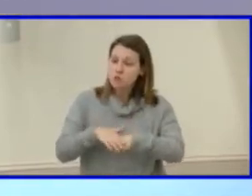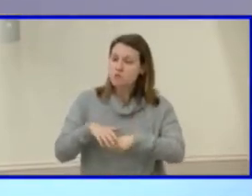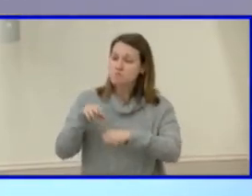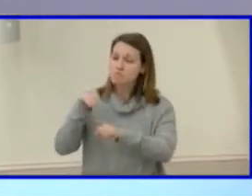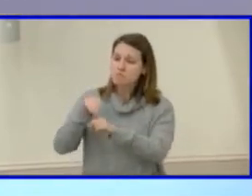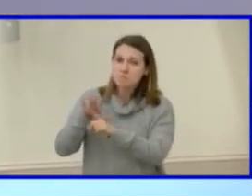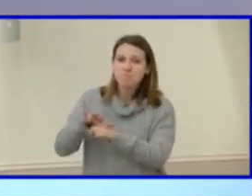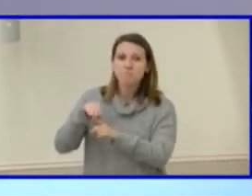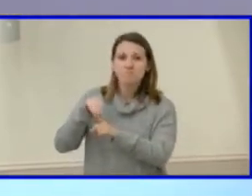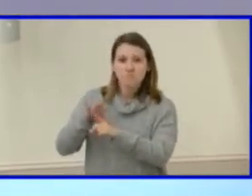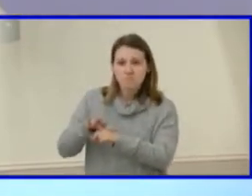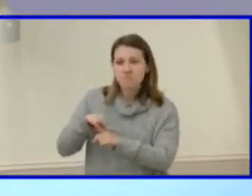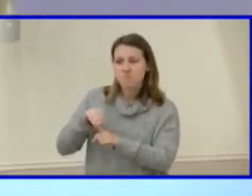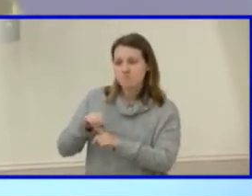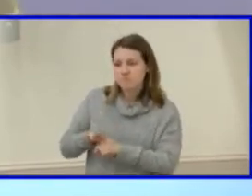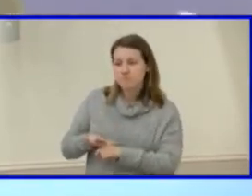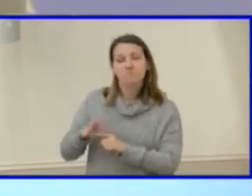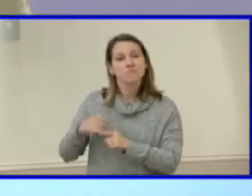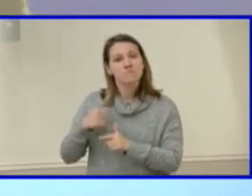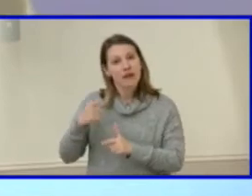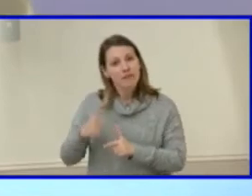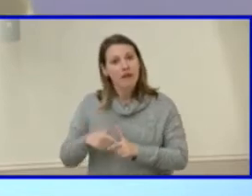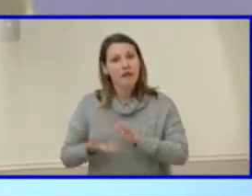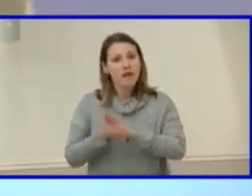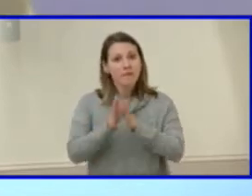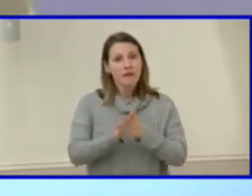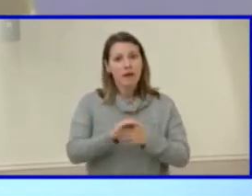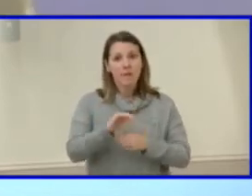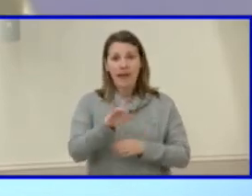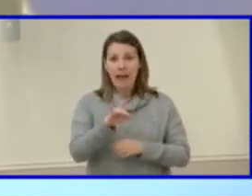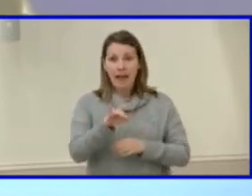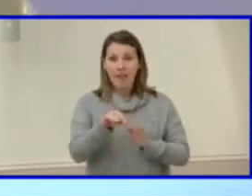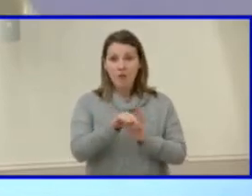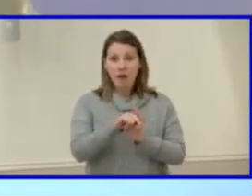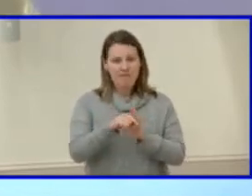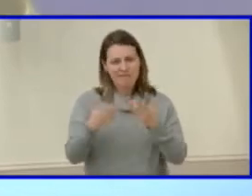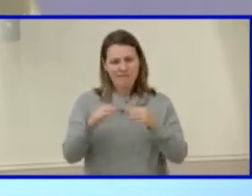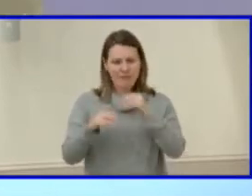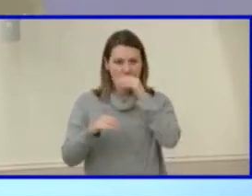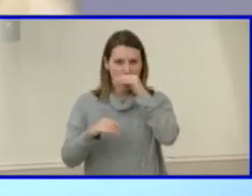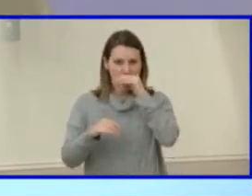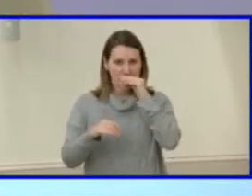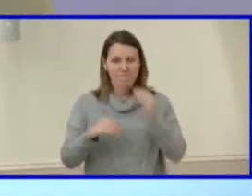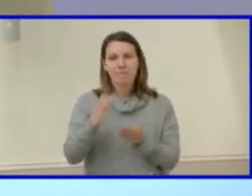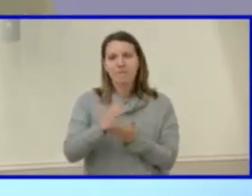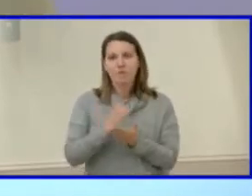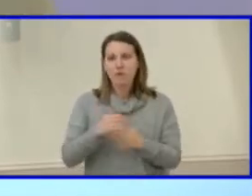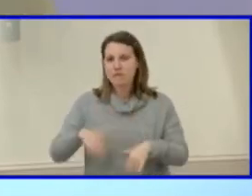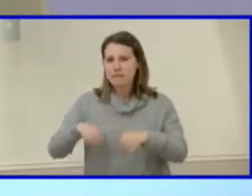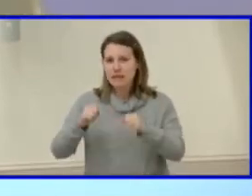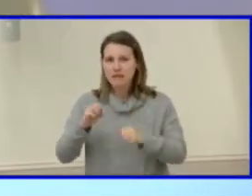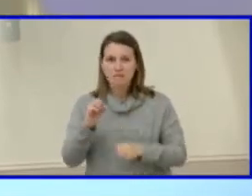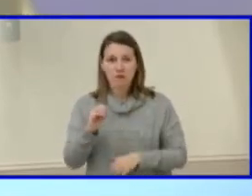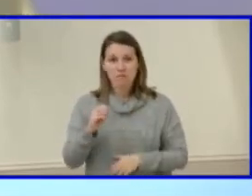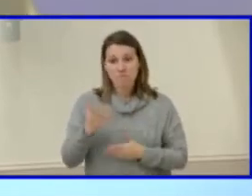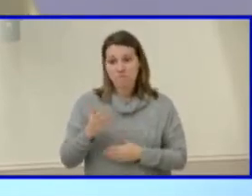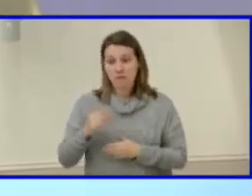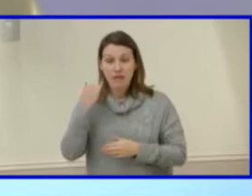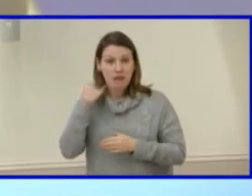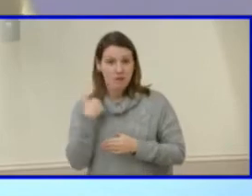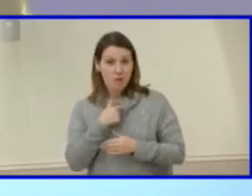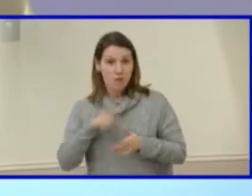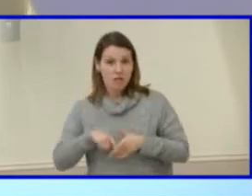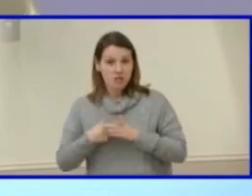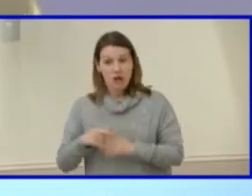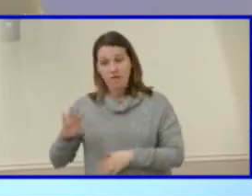the time they get to eighth grade, those courses have already been taken. And so if we start in fourth or fifth grade, telling kids